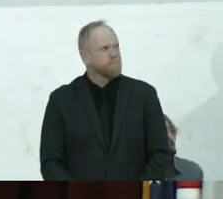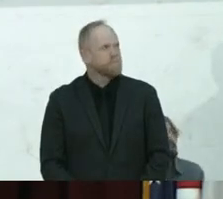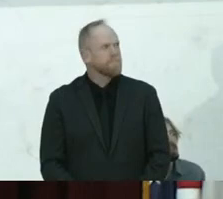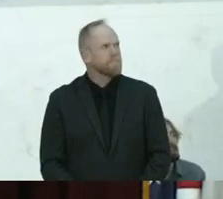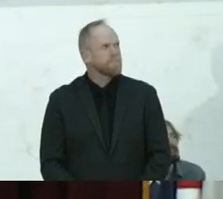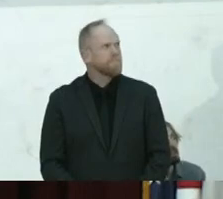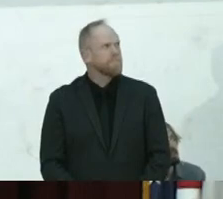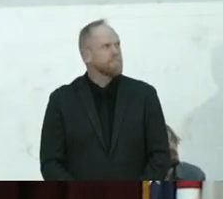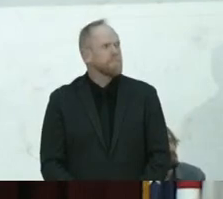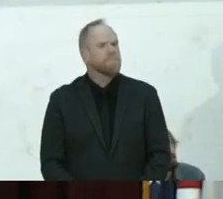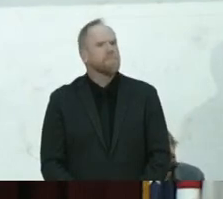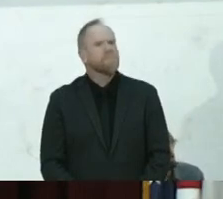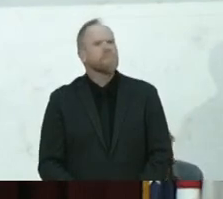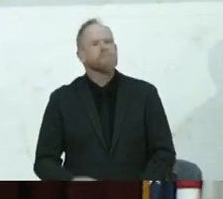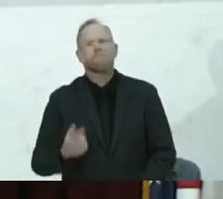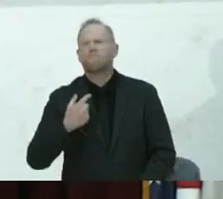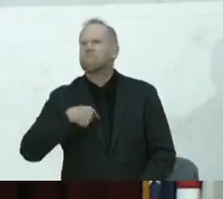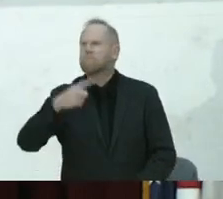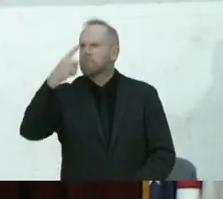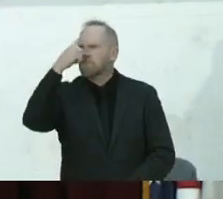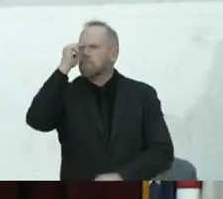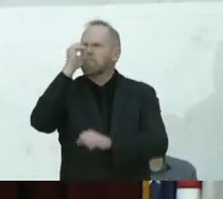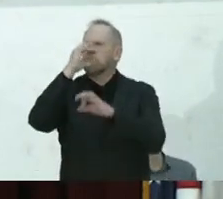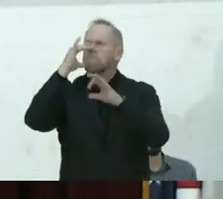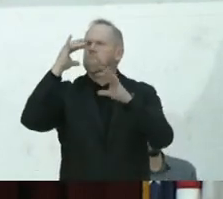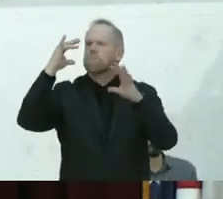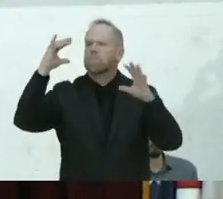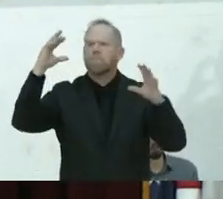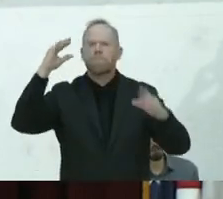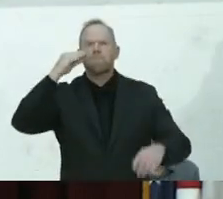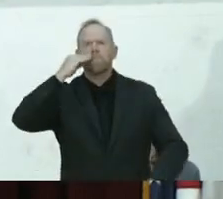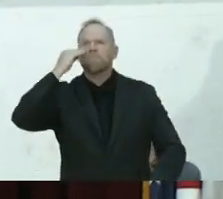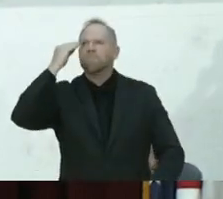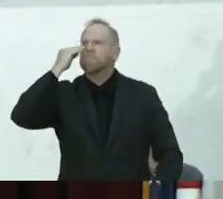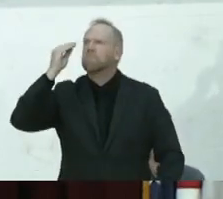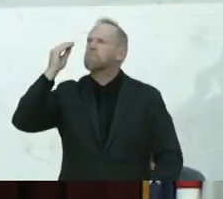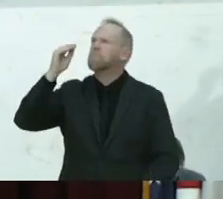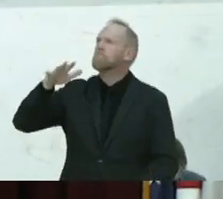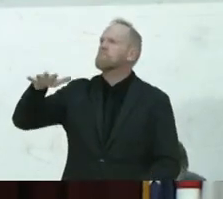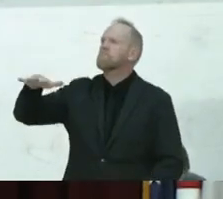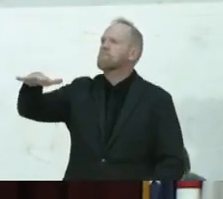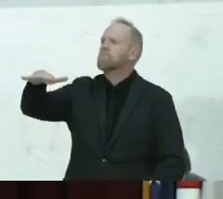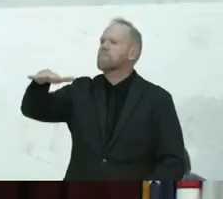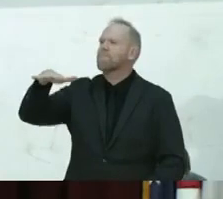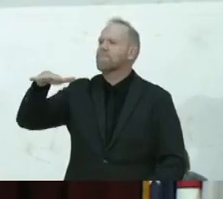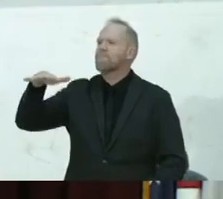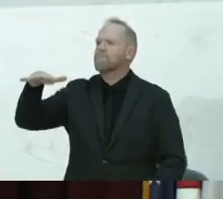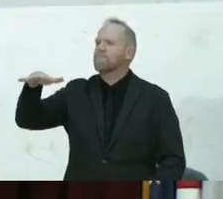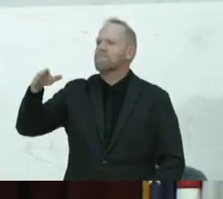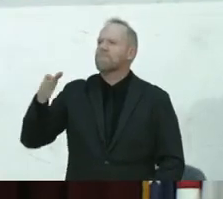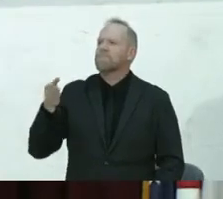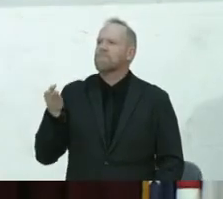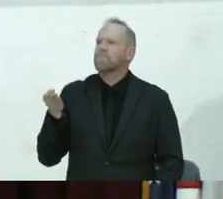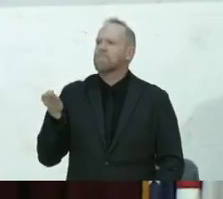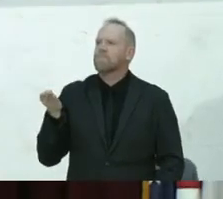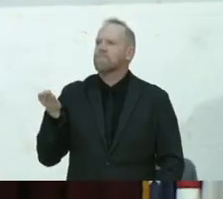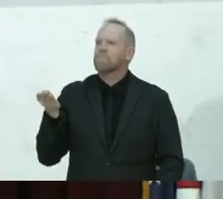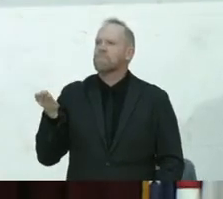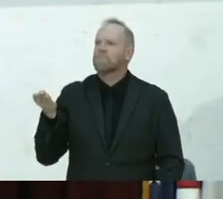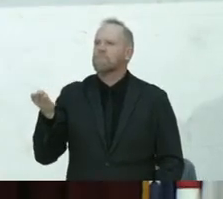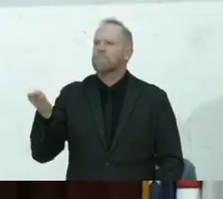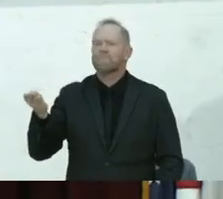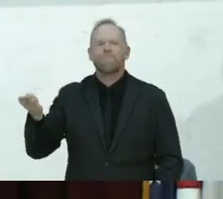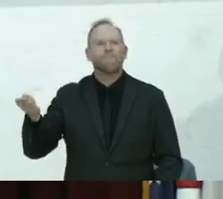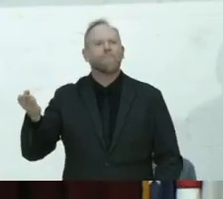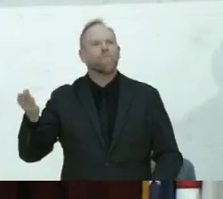When I think of home, I think of a place where there's love in